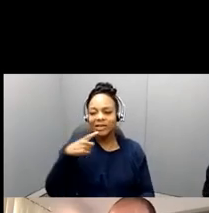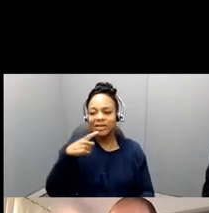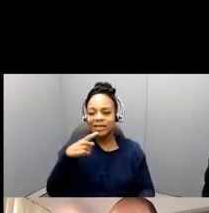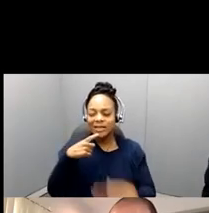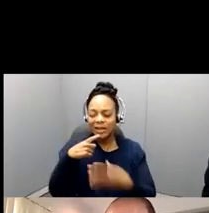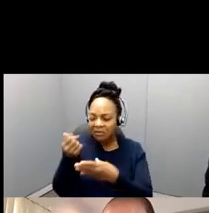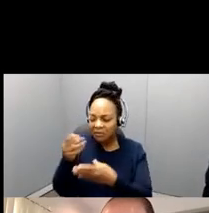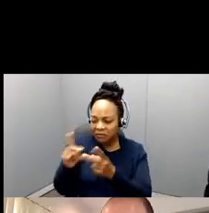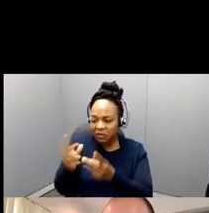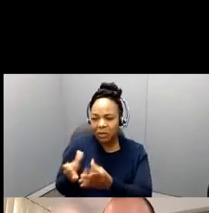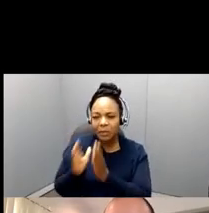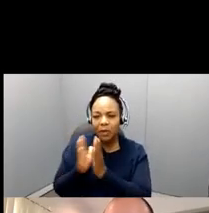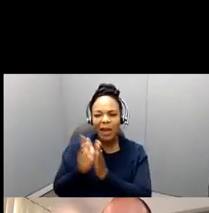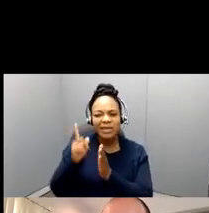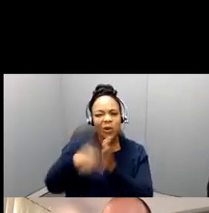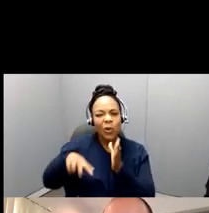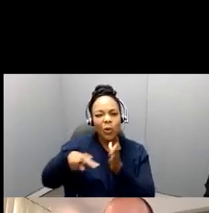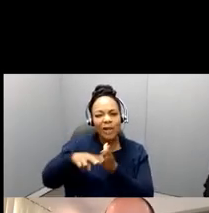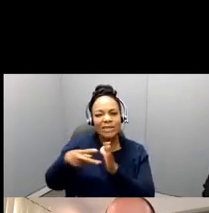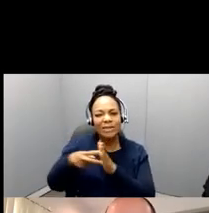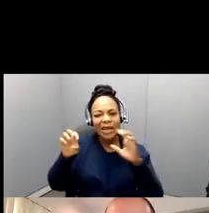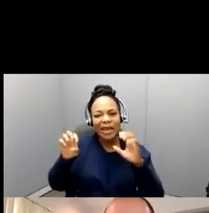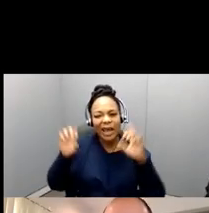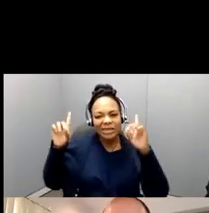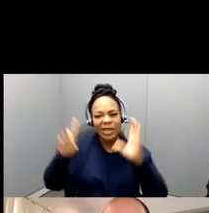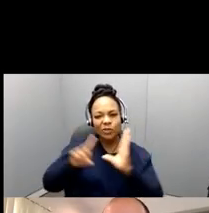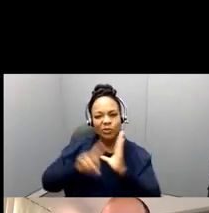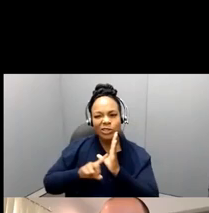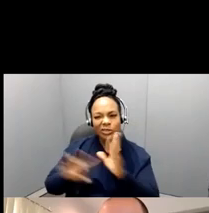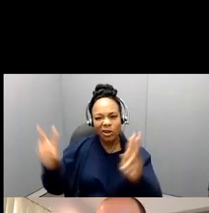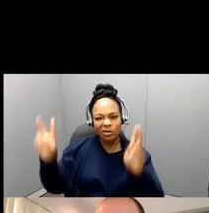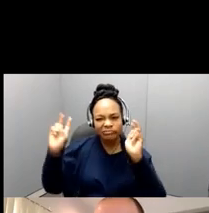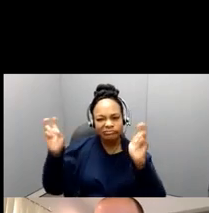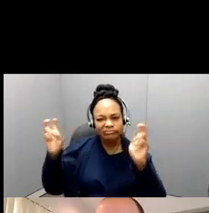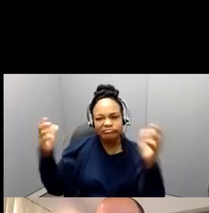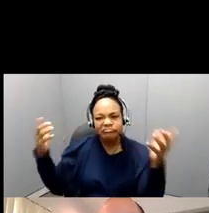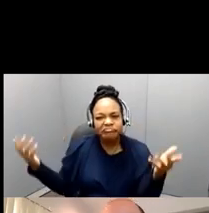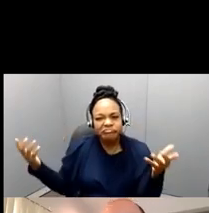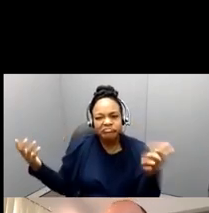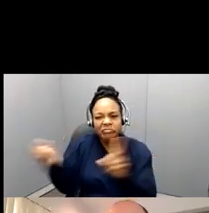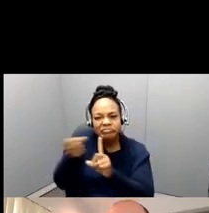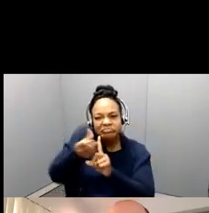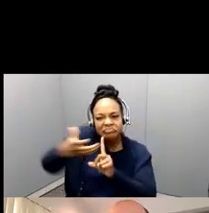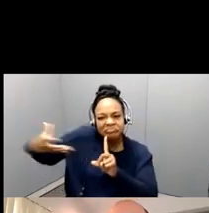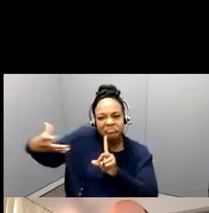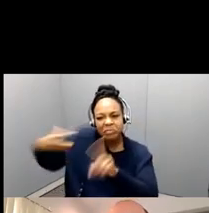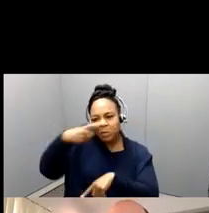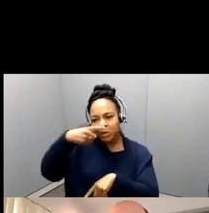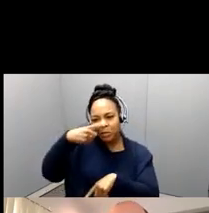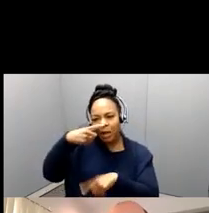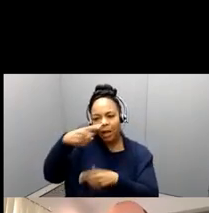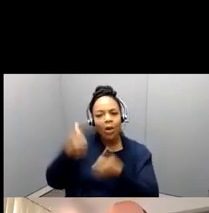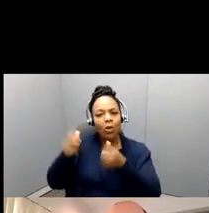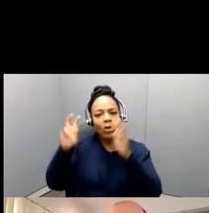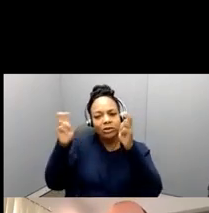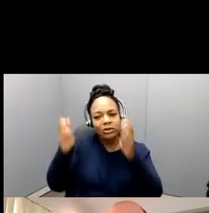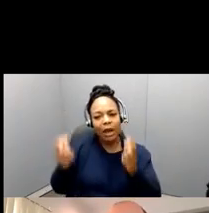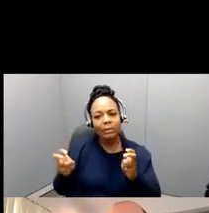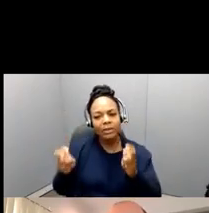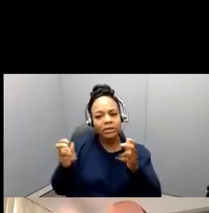research. Can you talk a little bit more about what topics are acceptable for applicants?